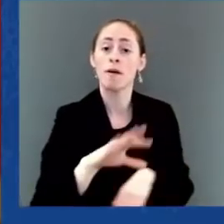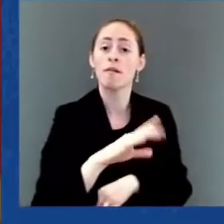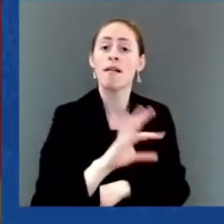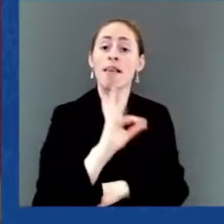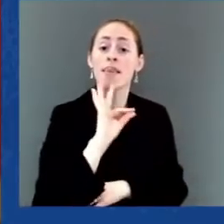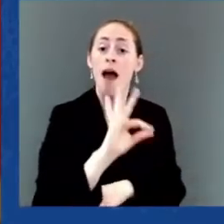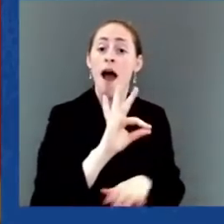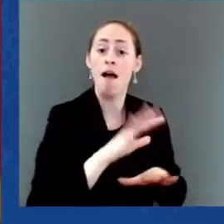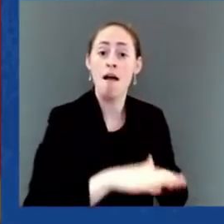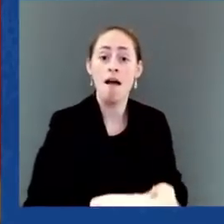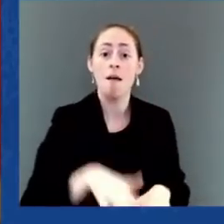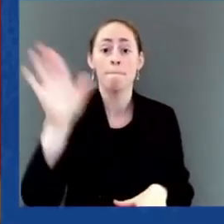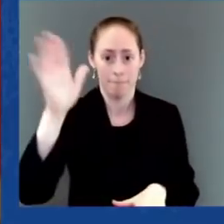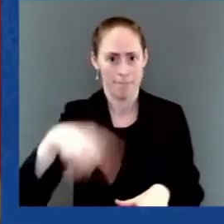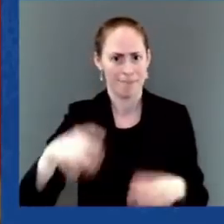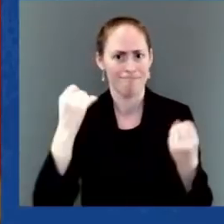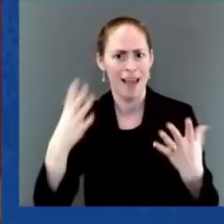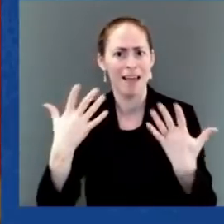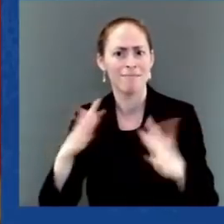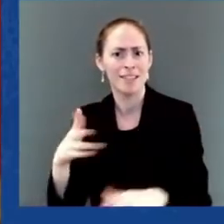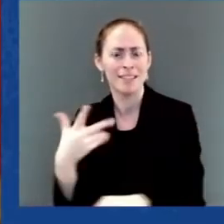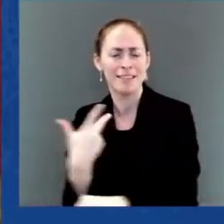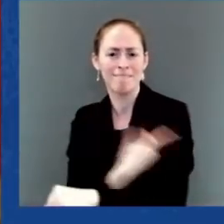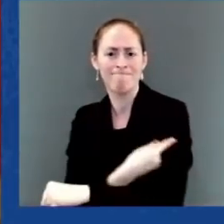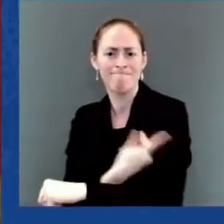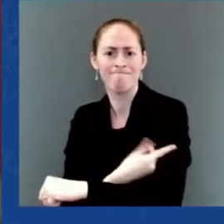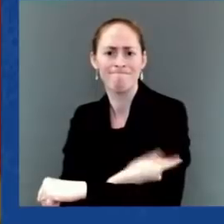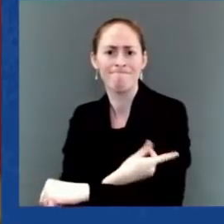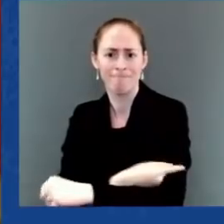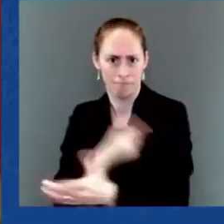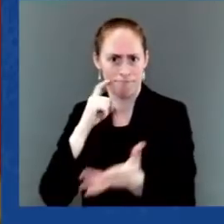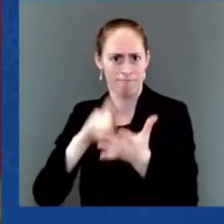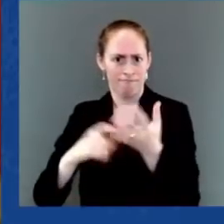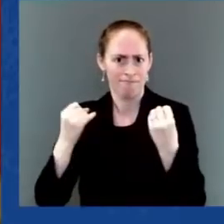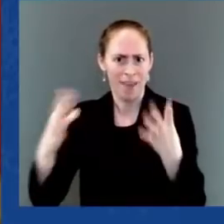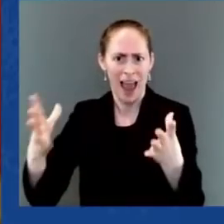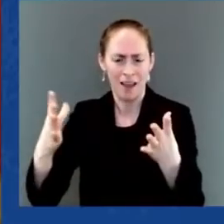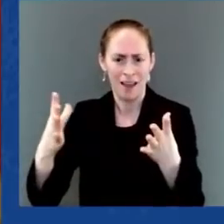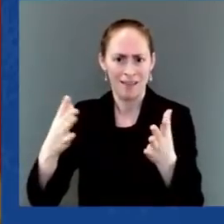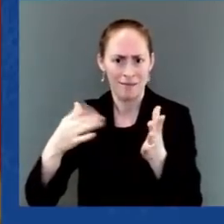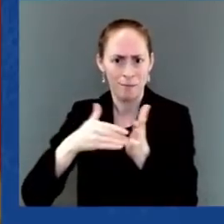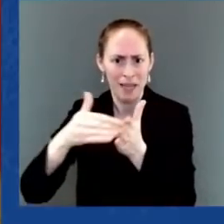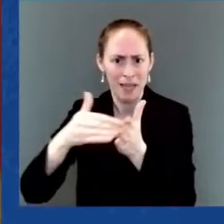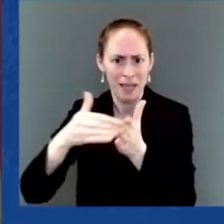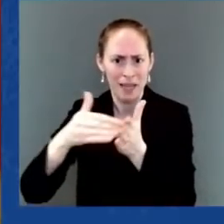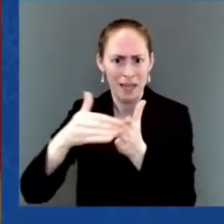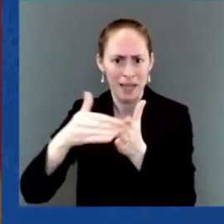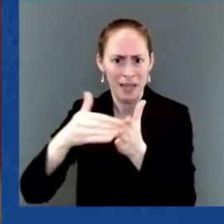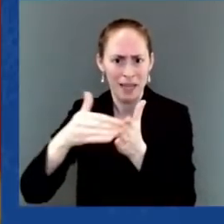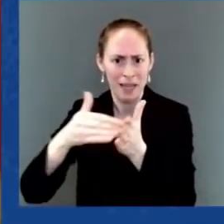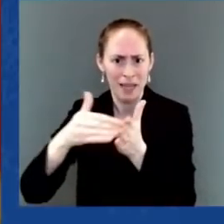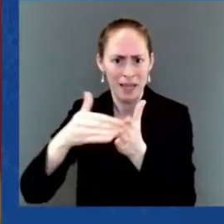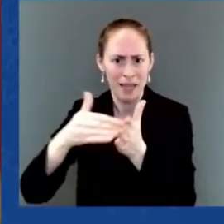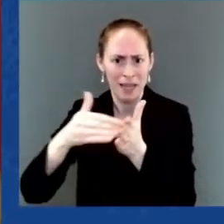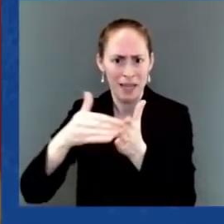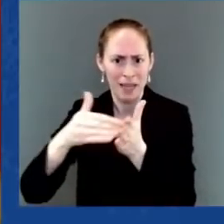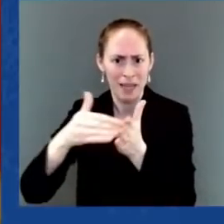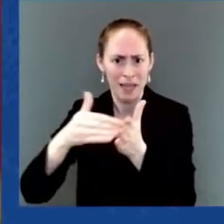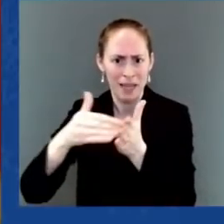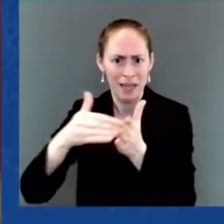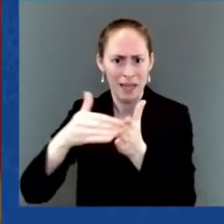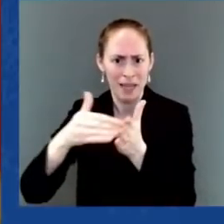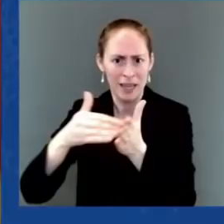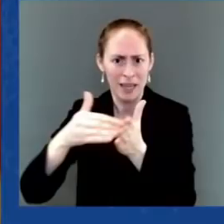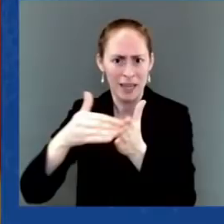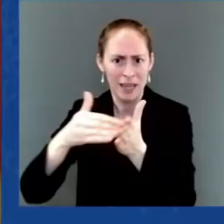day of the program. Incredible progress. Third, boosters, which provide the highest protection yet,